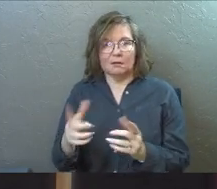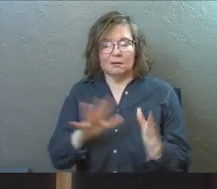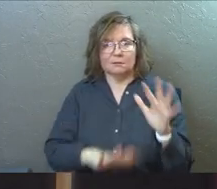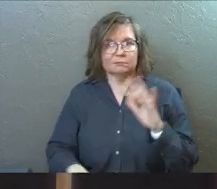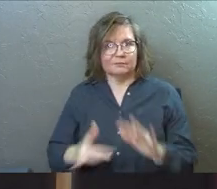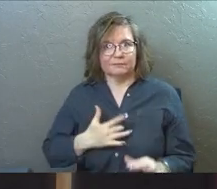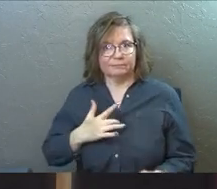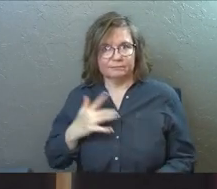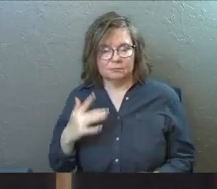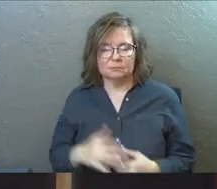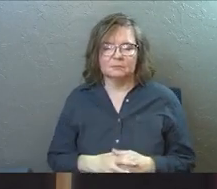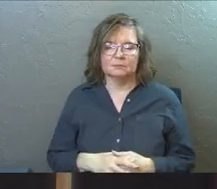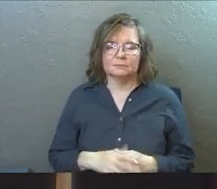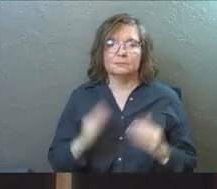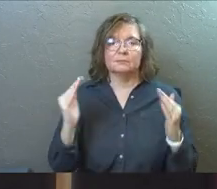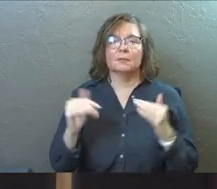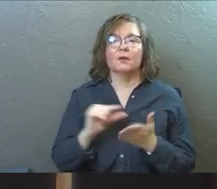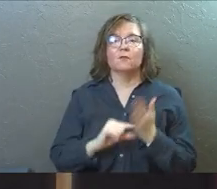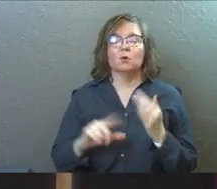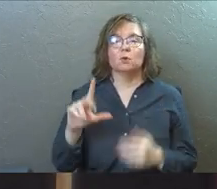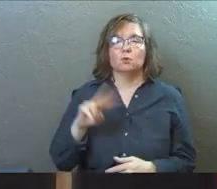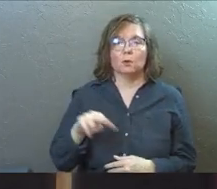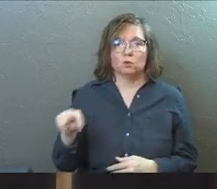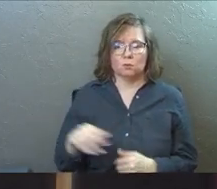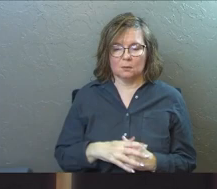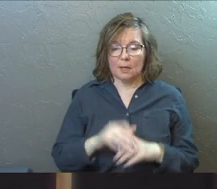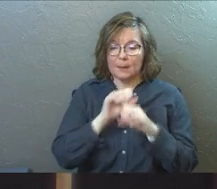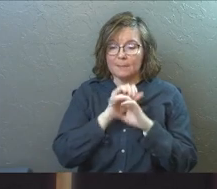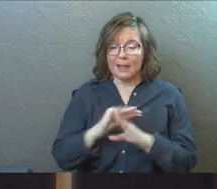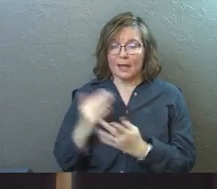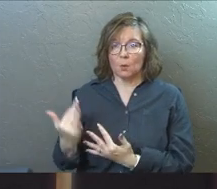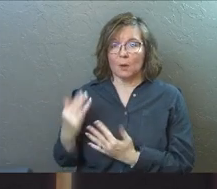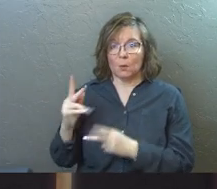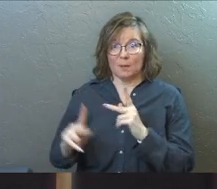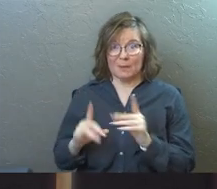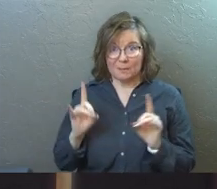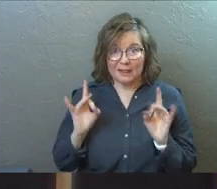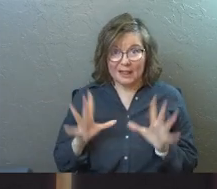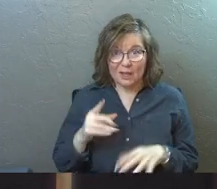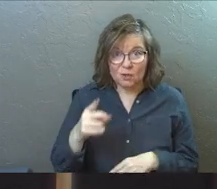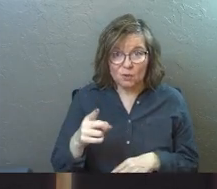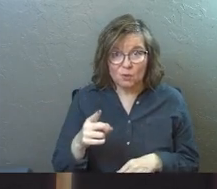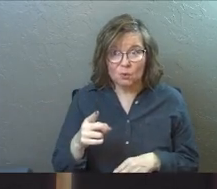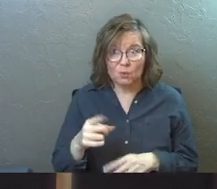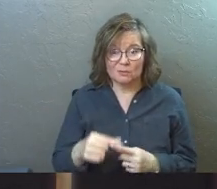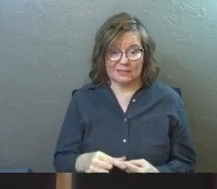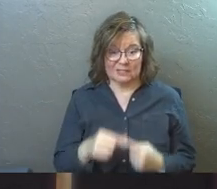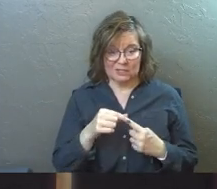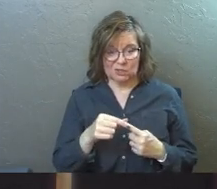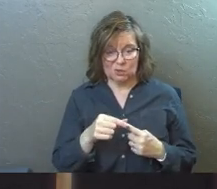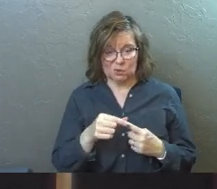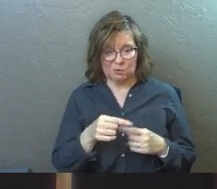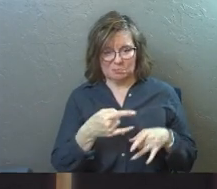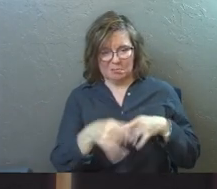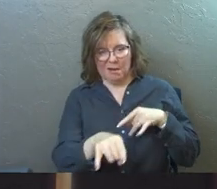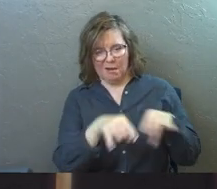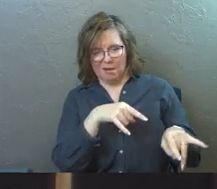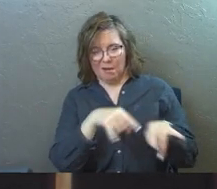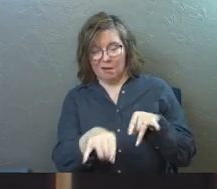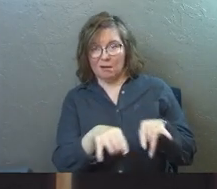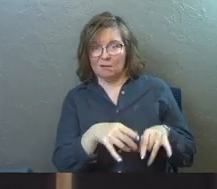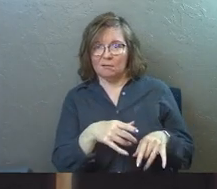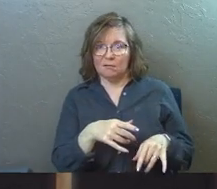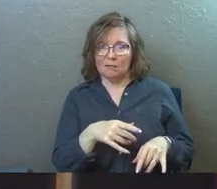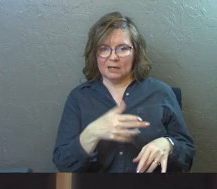Verse 20 or 22, what blessings await you when people hate you, exclude you and mock you and curse you as evil